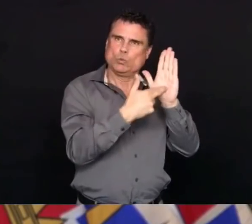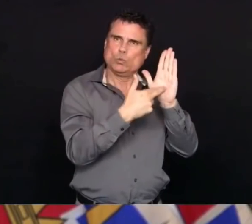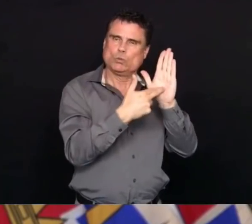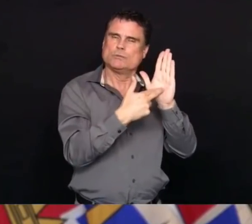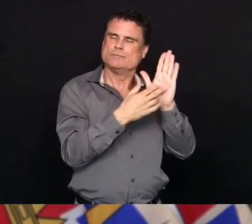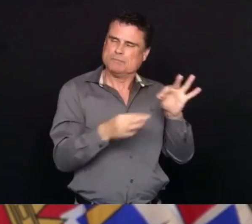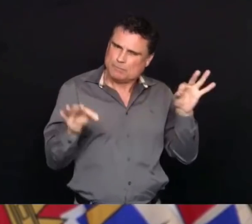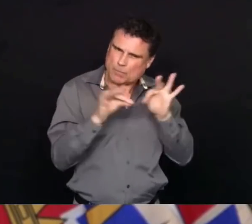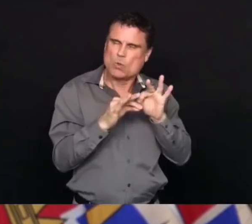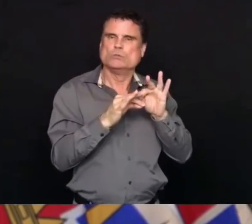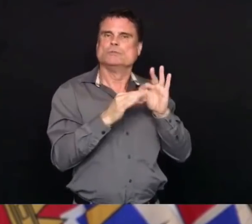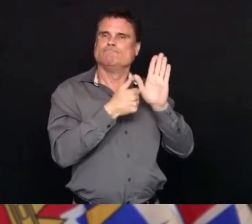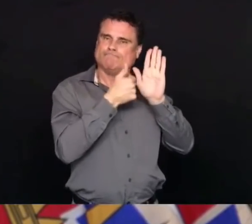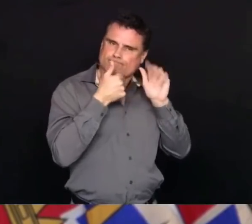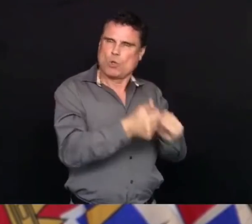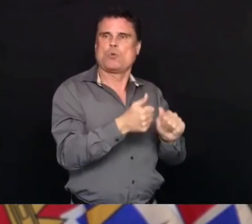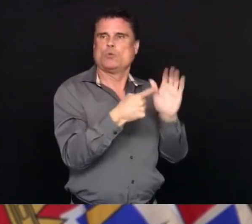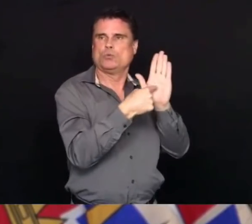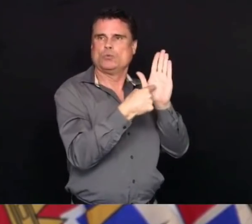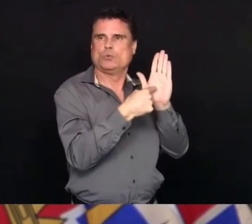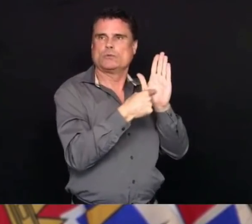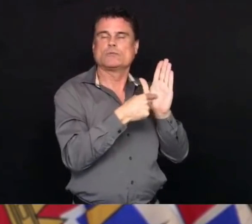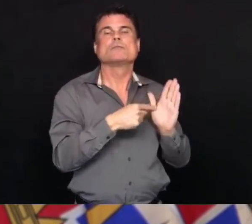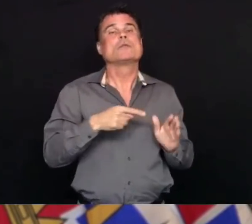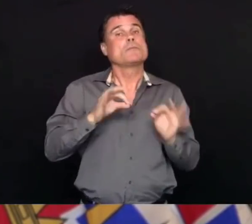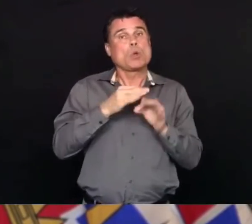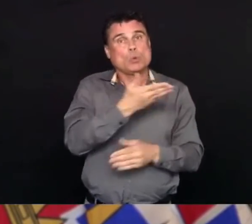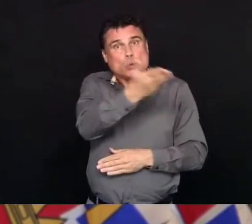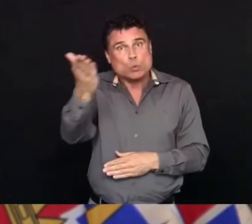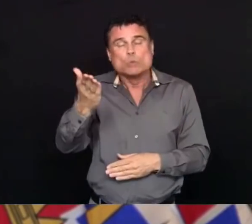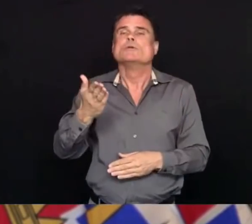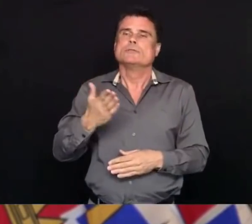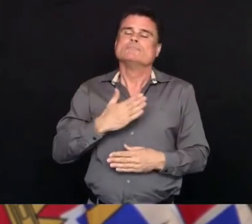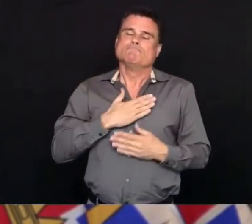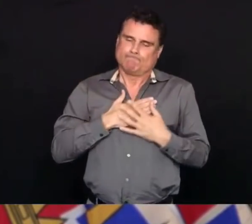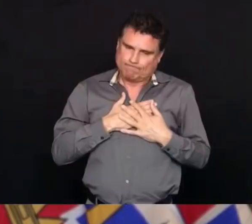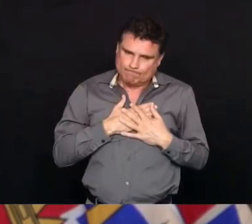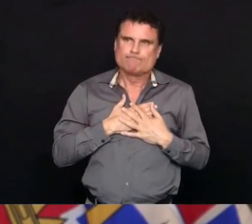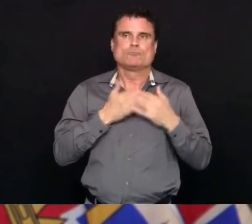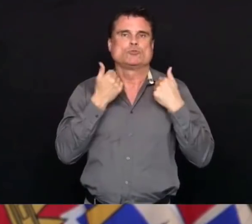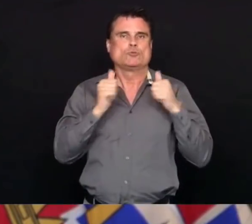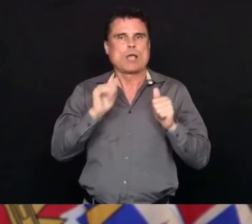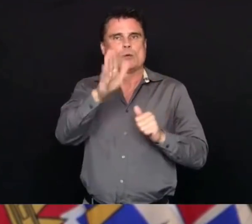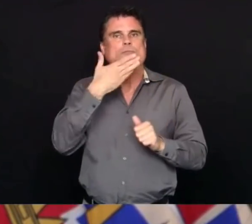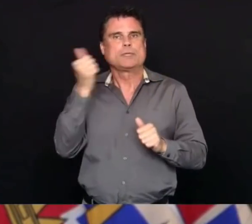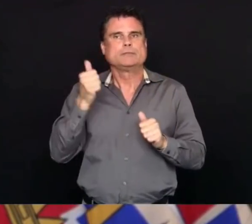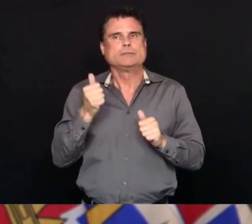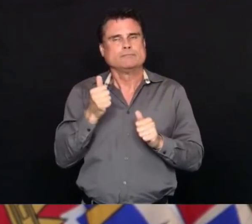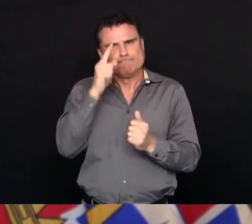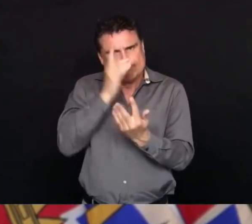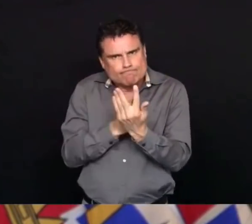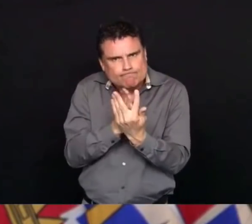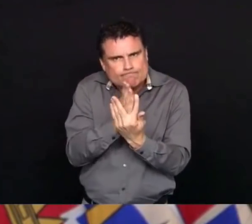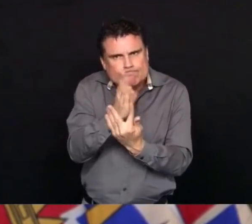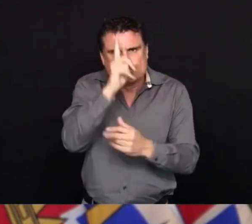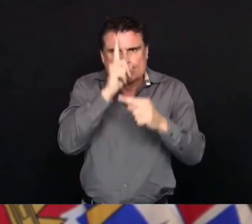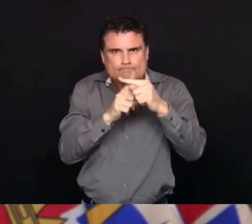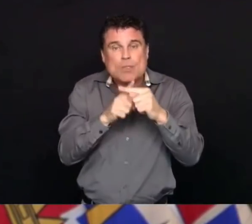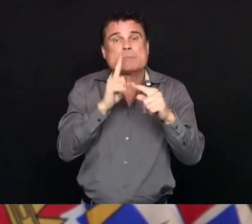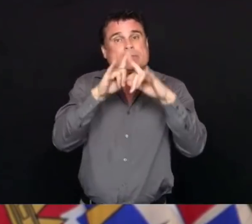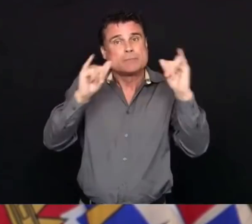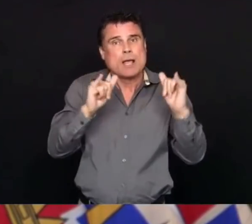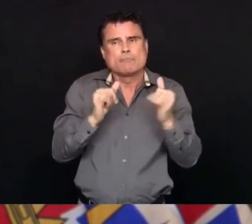aware of that. But your efforts and the efforts of everybody in British Columbia to keep our communities and our families safe and to